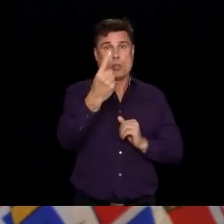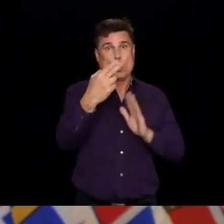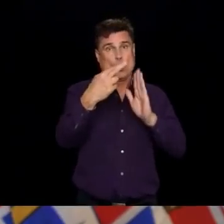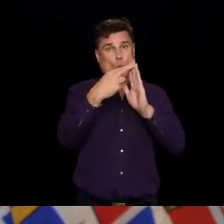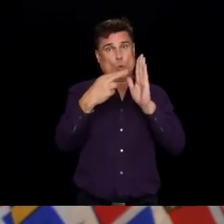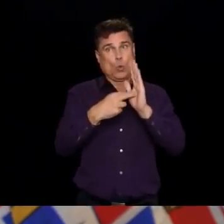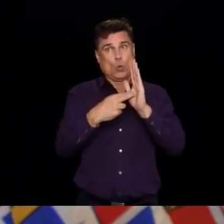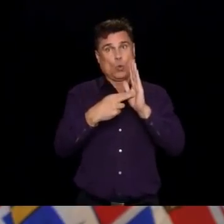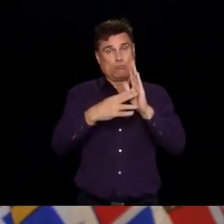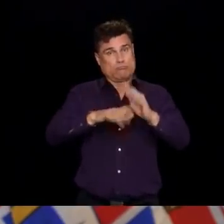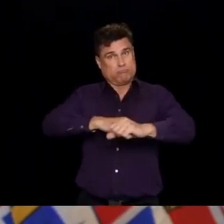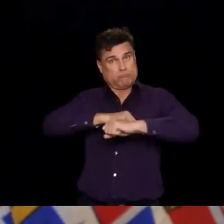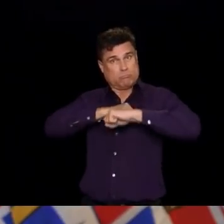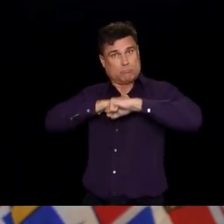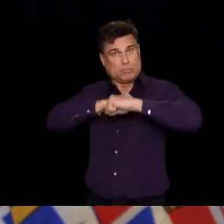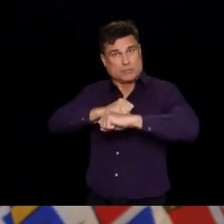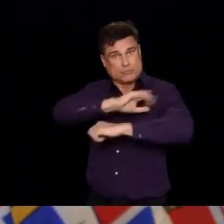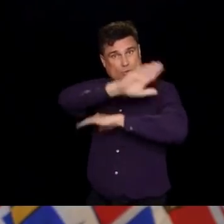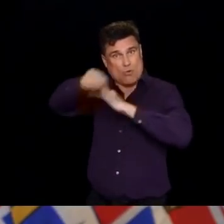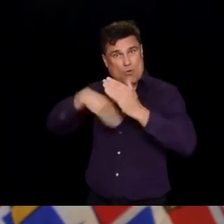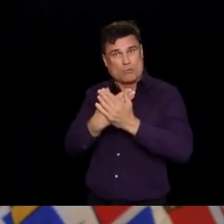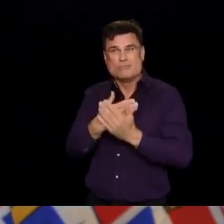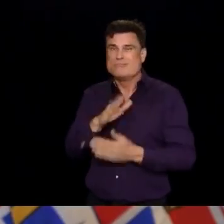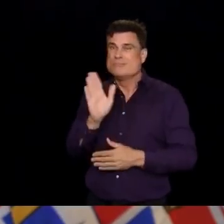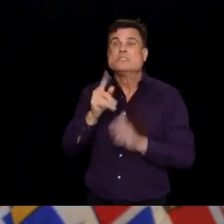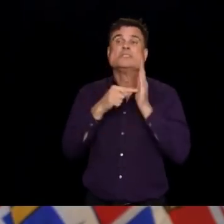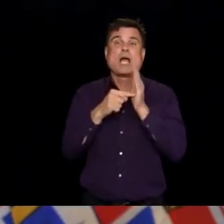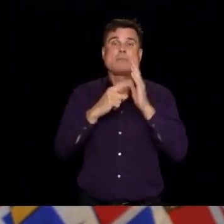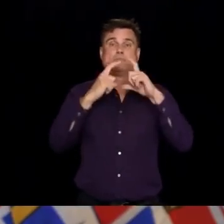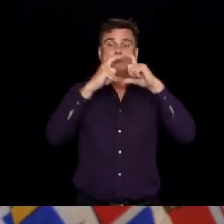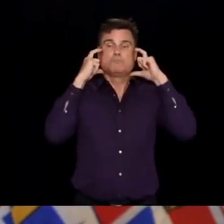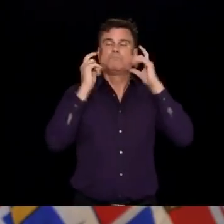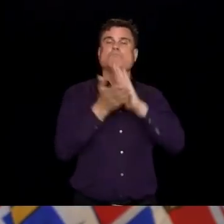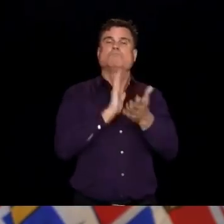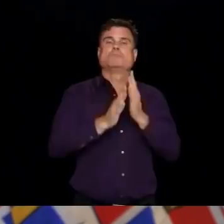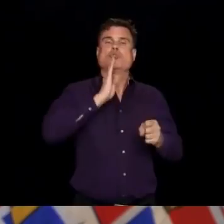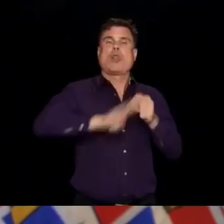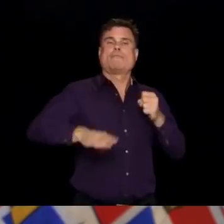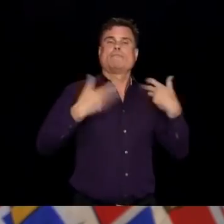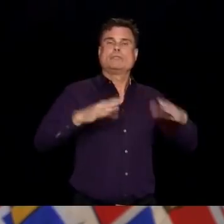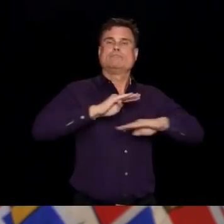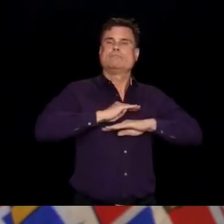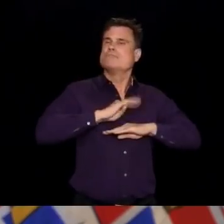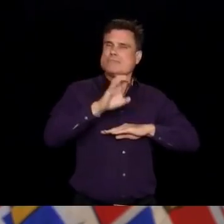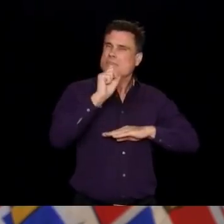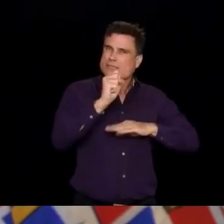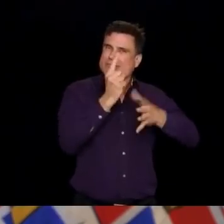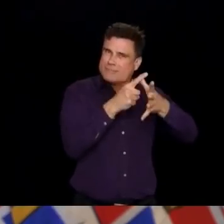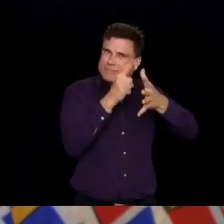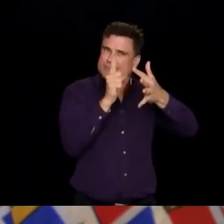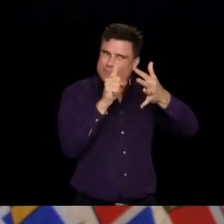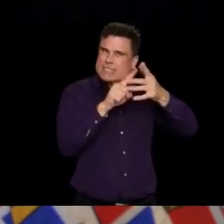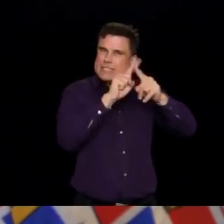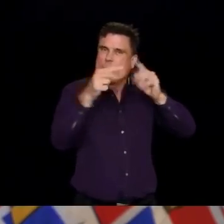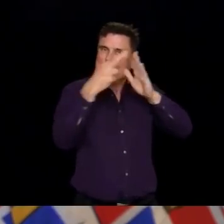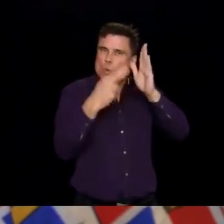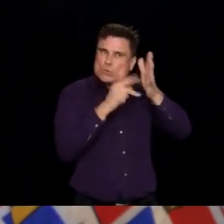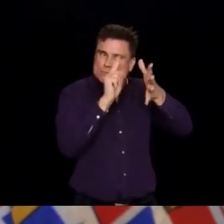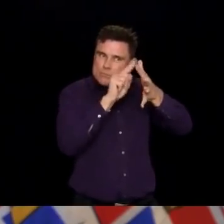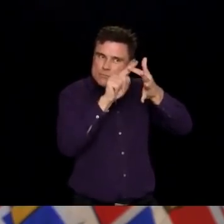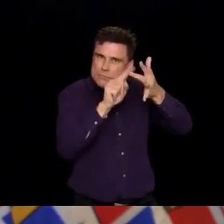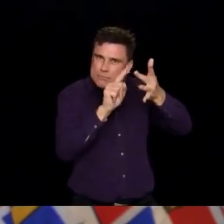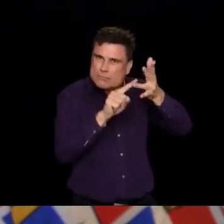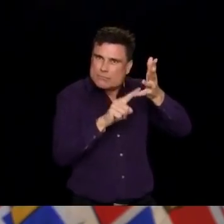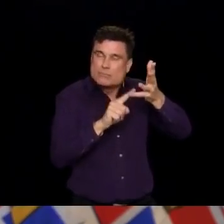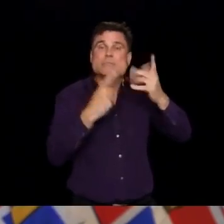sure that you do fastidious hand hygiene, that you wear both a respirator or a mask, and eye protection